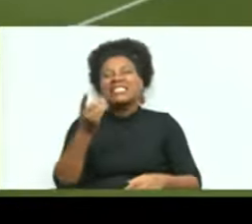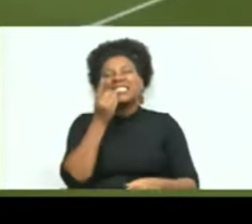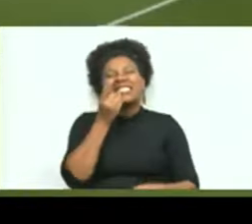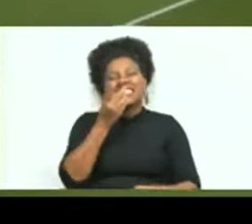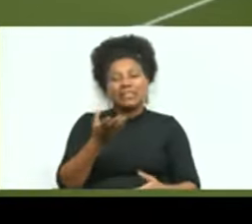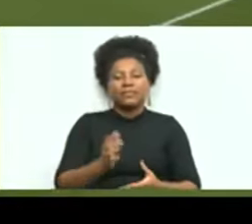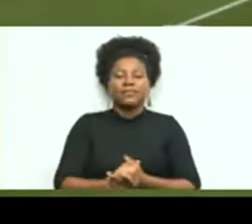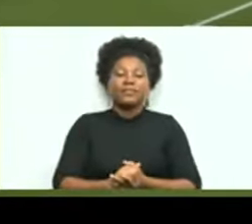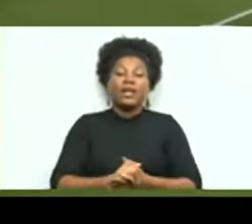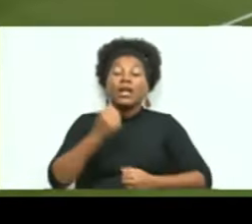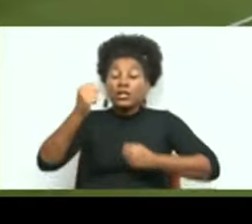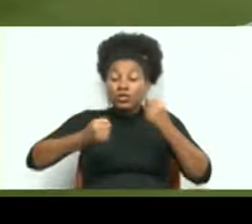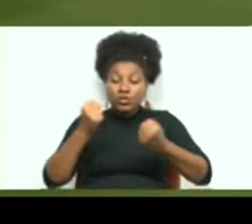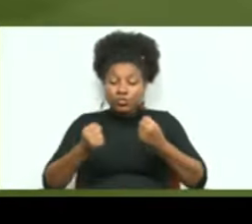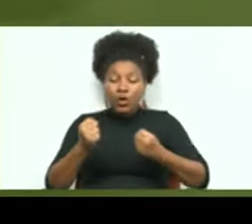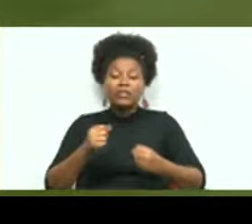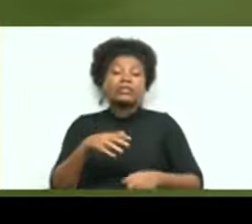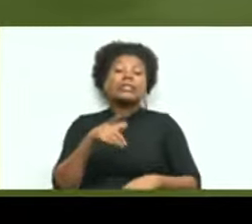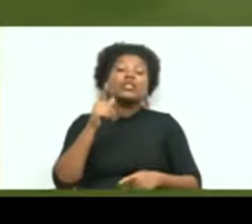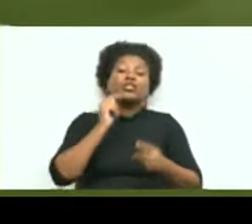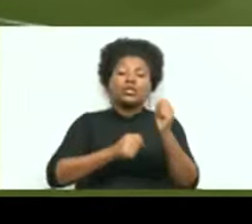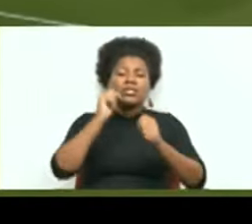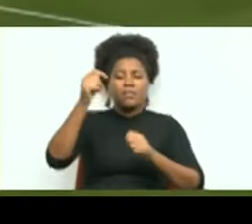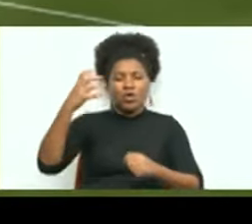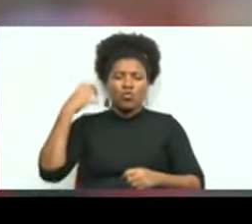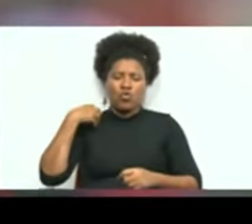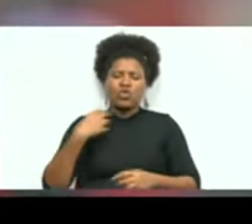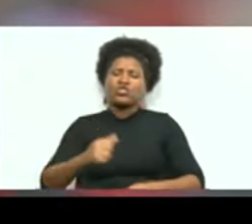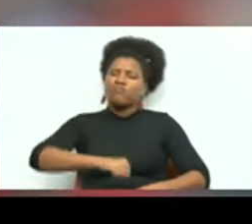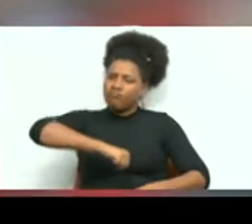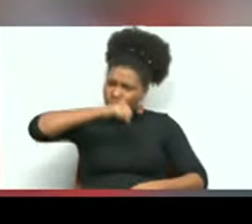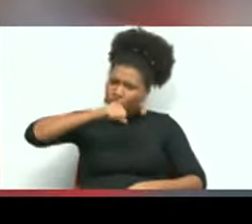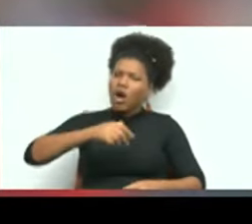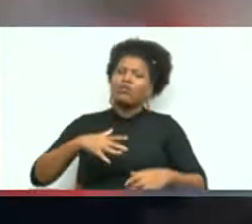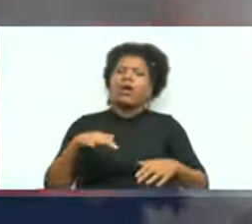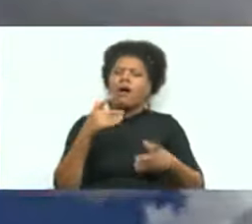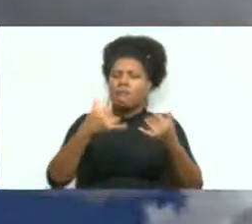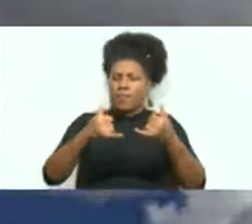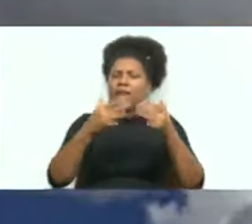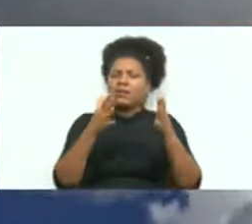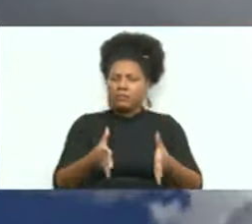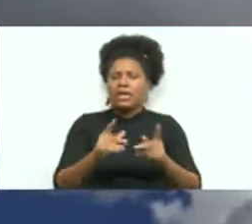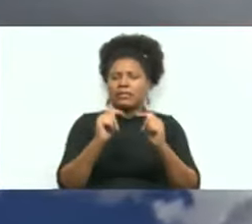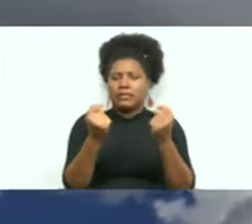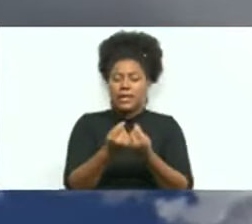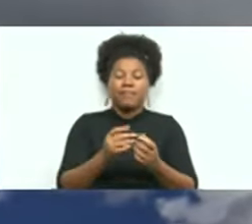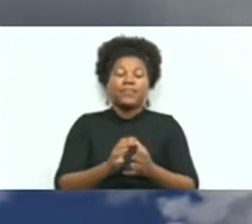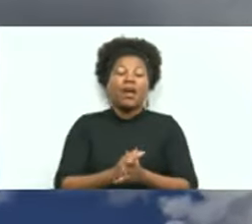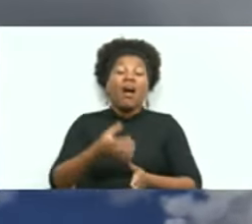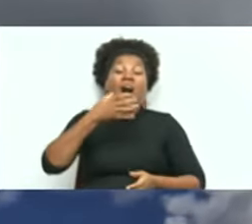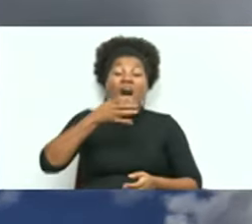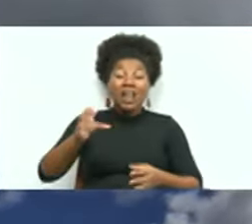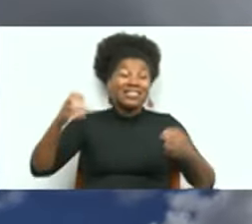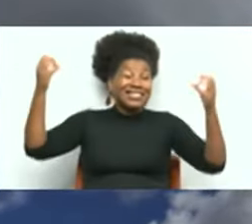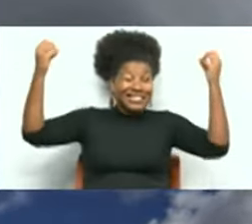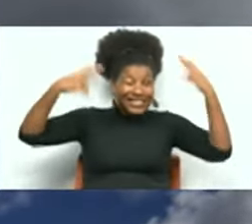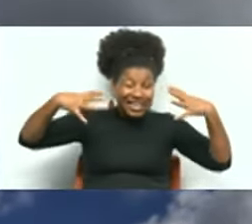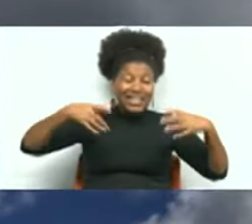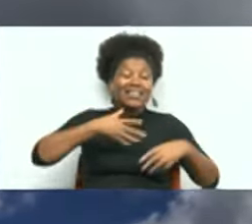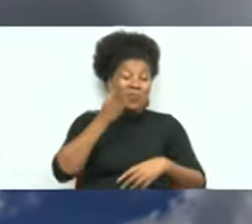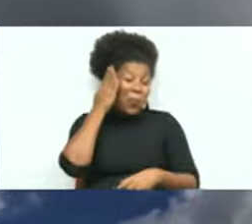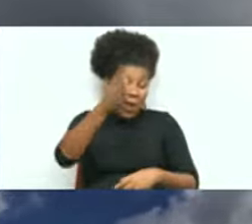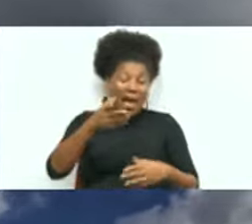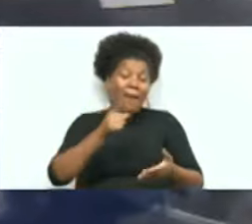In sport, Angus Eve, proud of young players' progress thus far. Hot and sunny conditions forecast for both islands